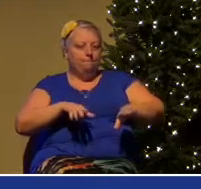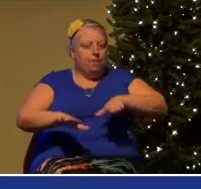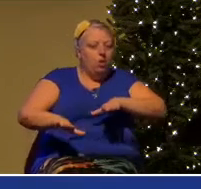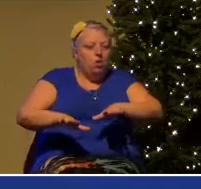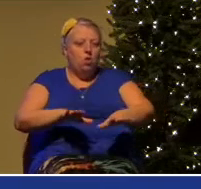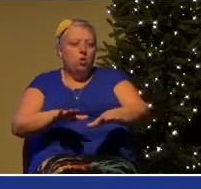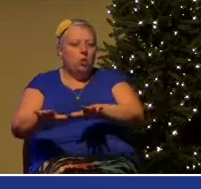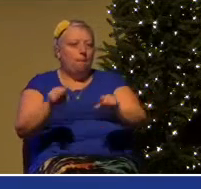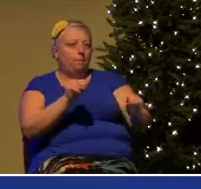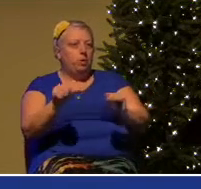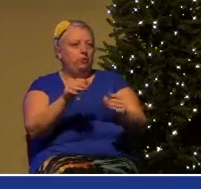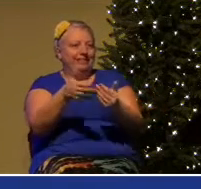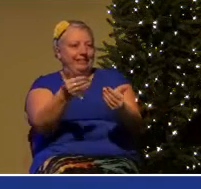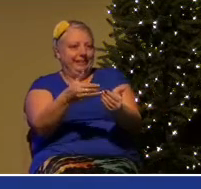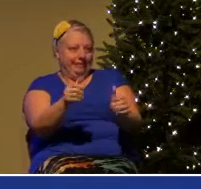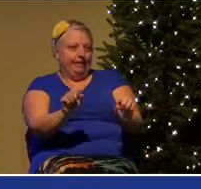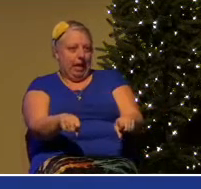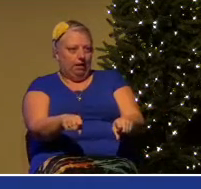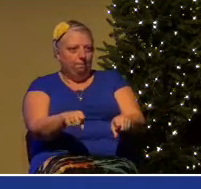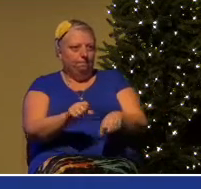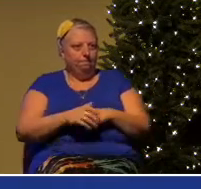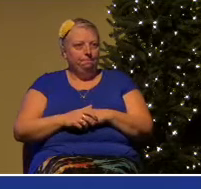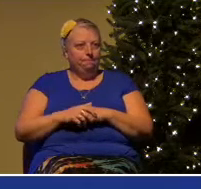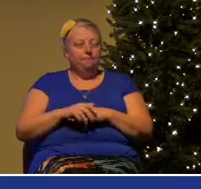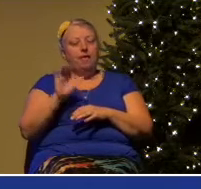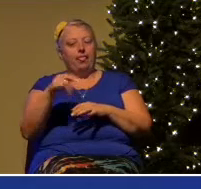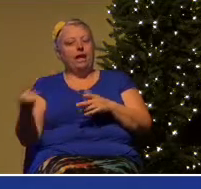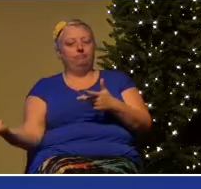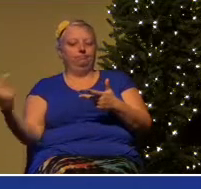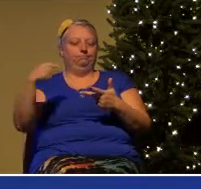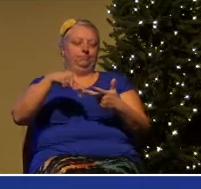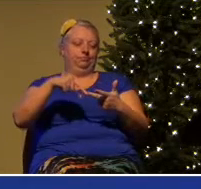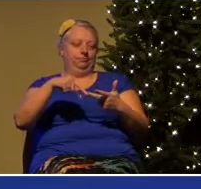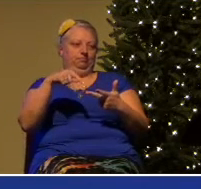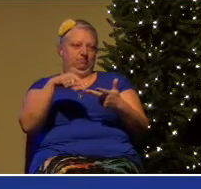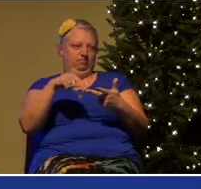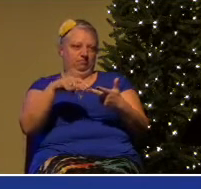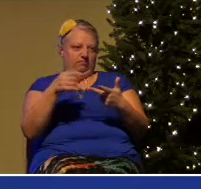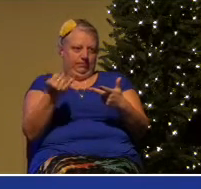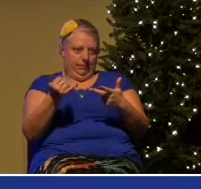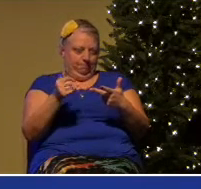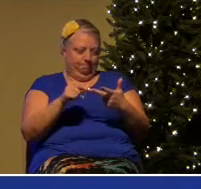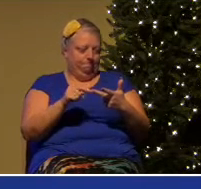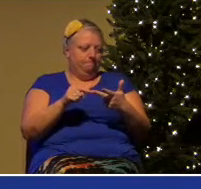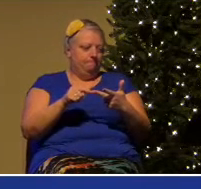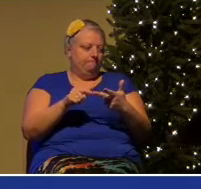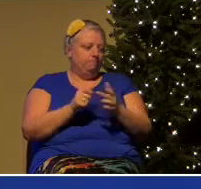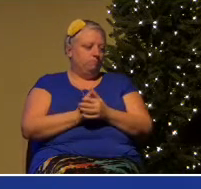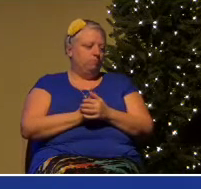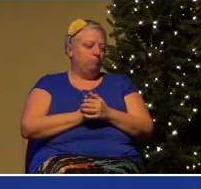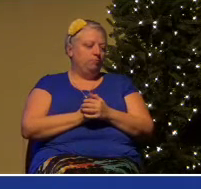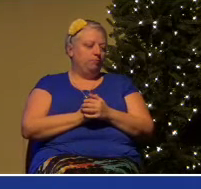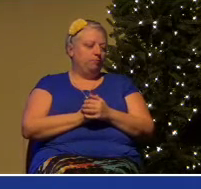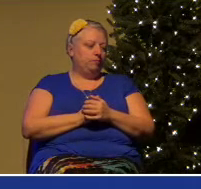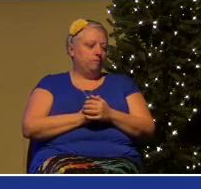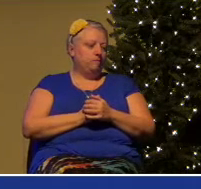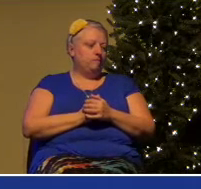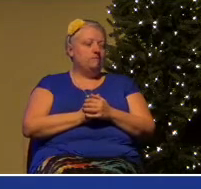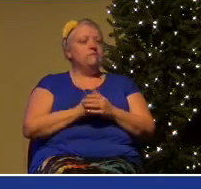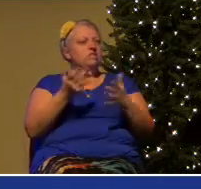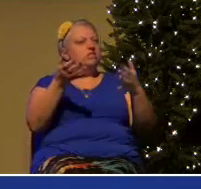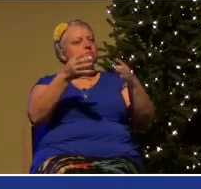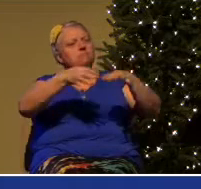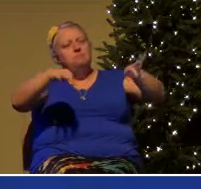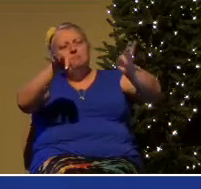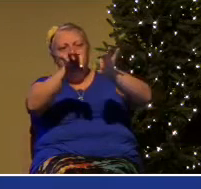feet. And that's what we want to come back to again this morning, because important as it is for a